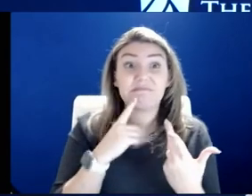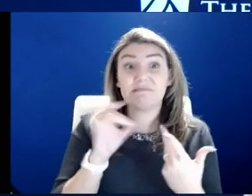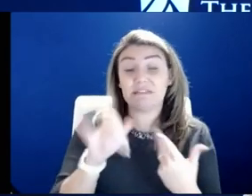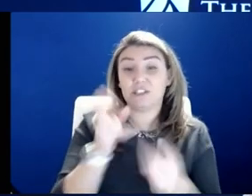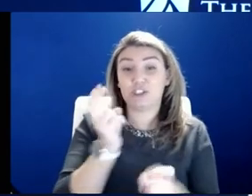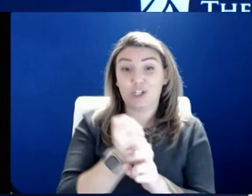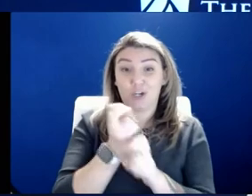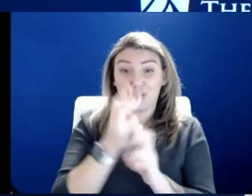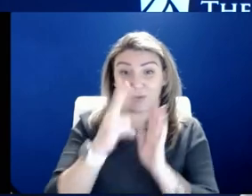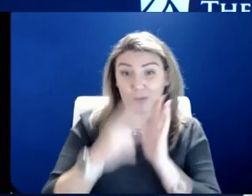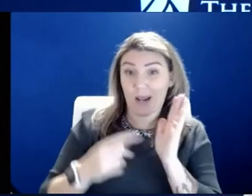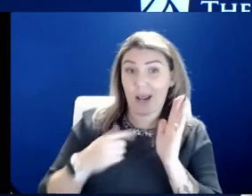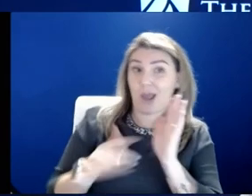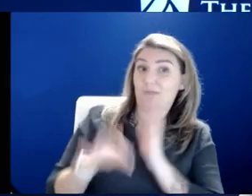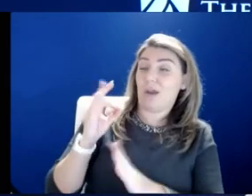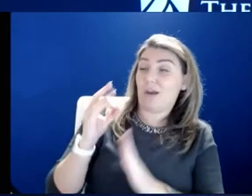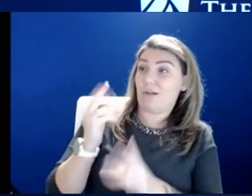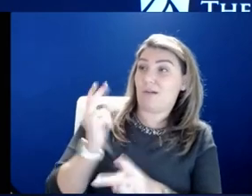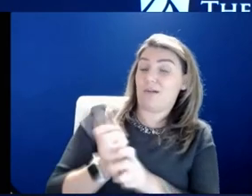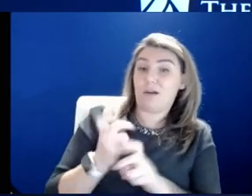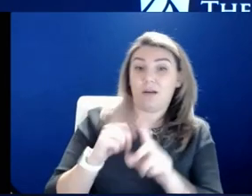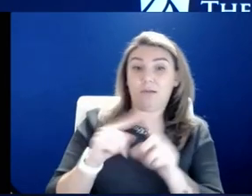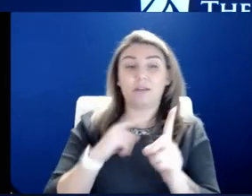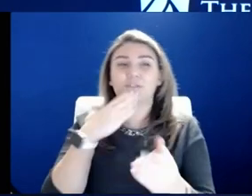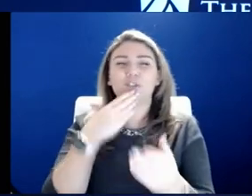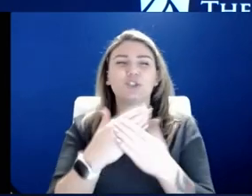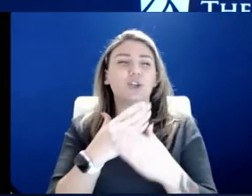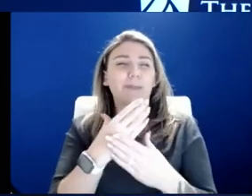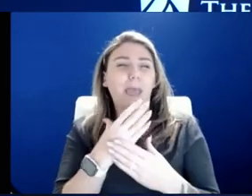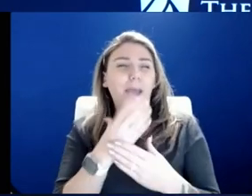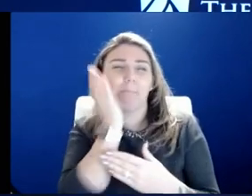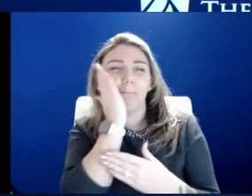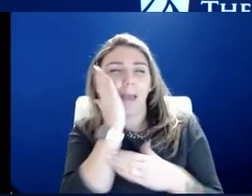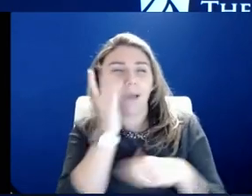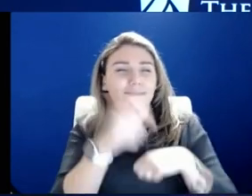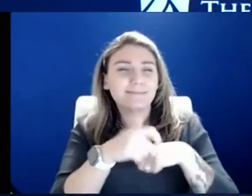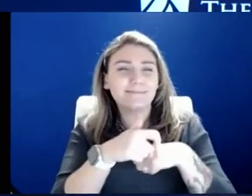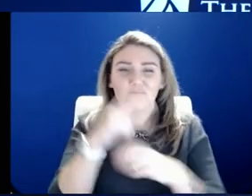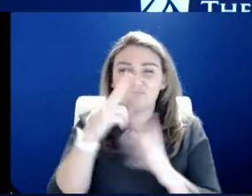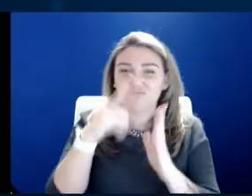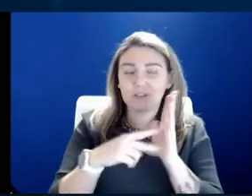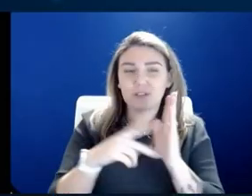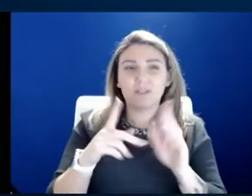I find it hard to read. It's very good bedtime reading. I have gotten through most of it, but holy cow.